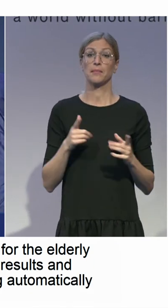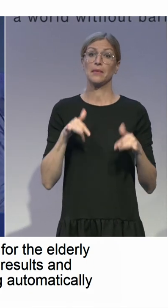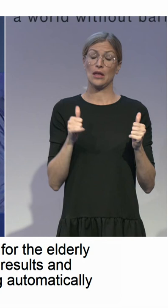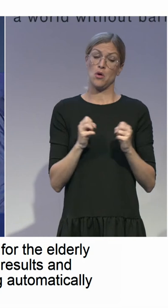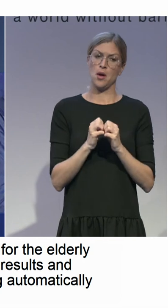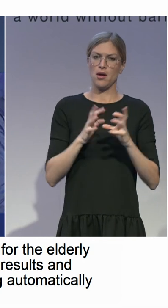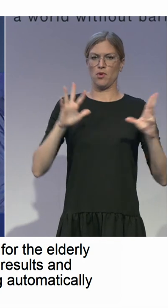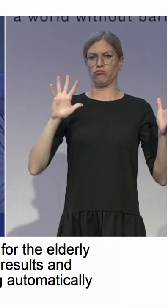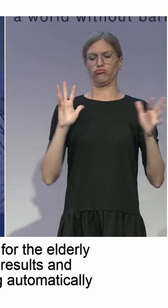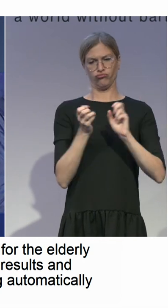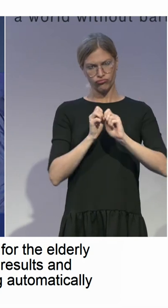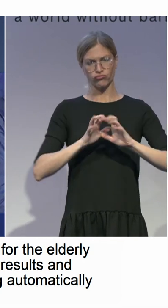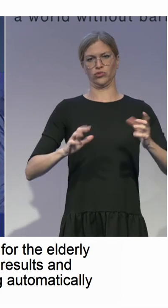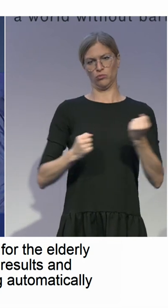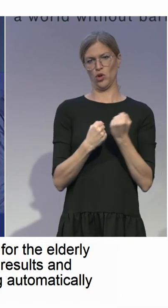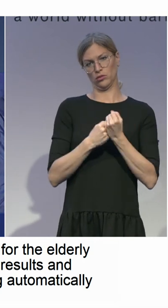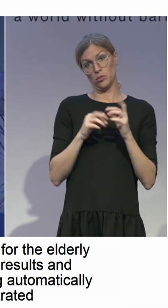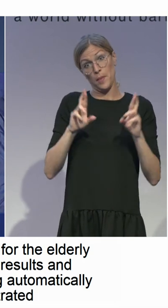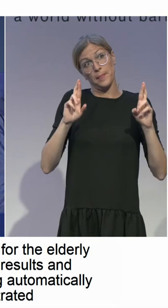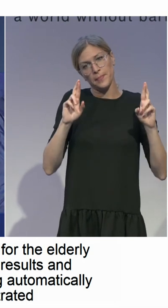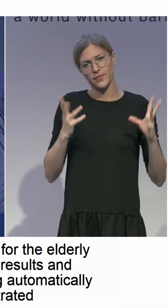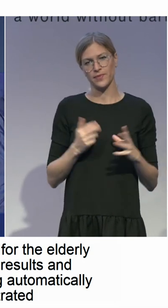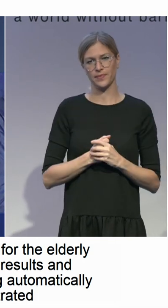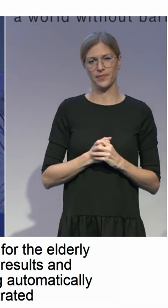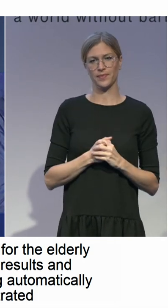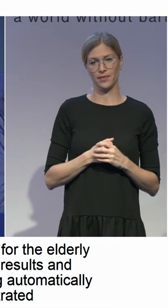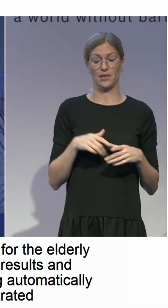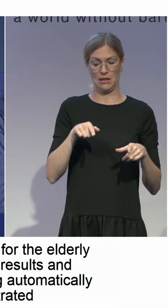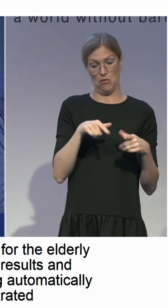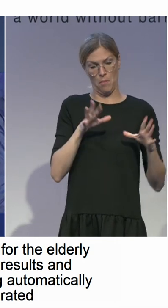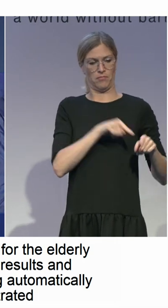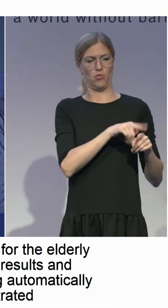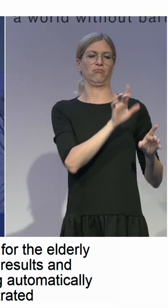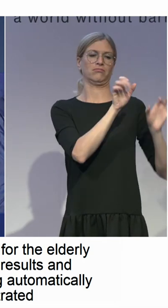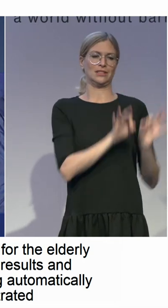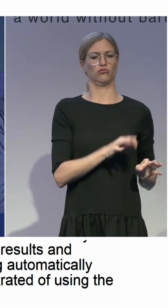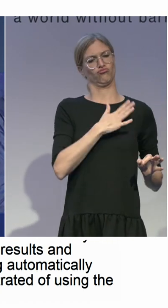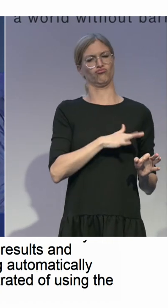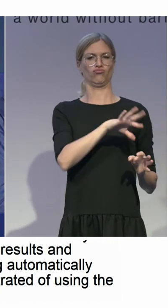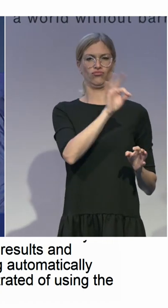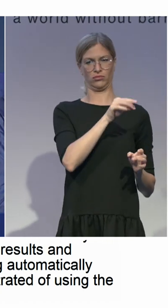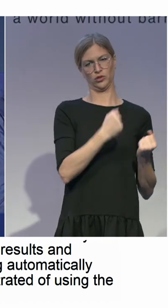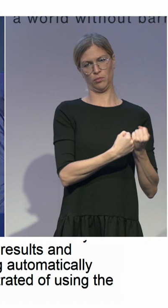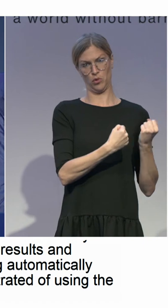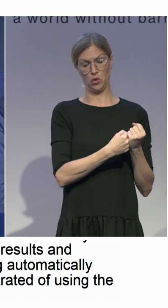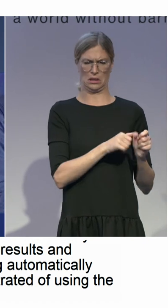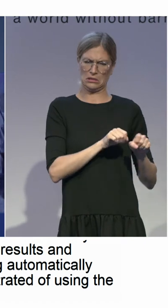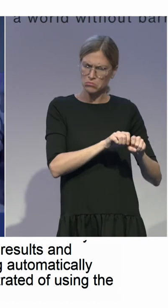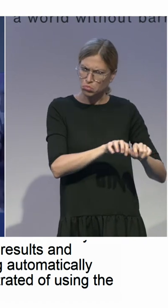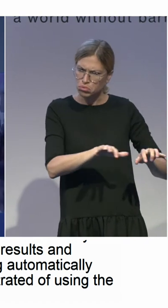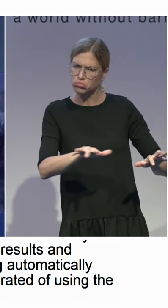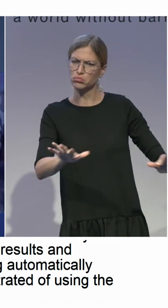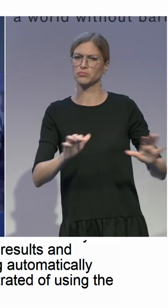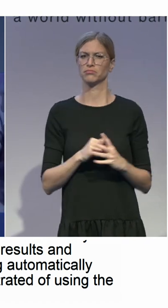supported decision making there. Although Yottam have presented a beautiful project and